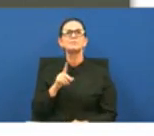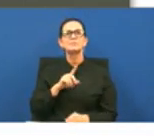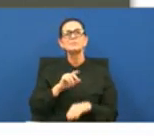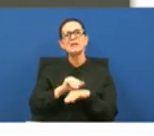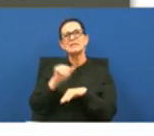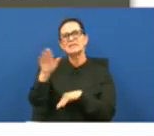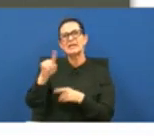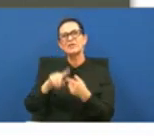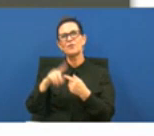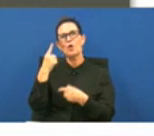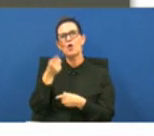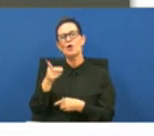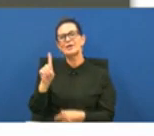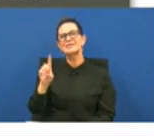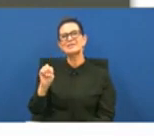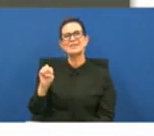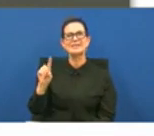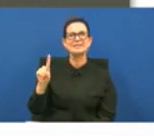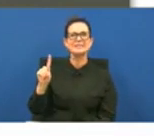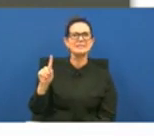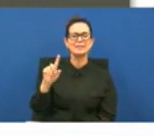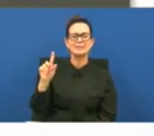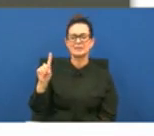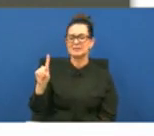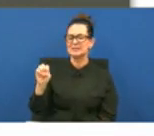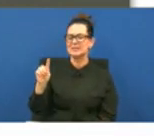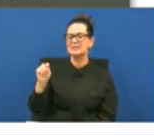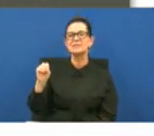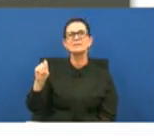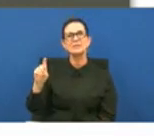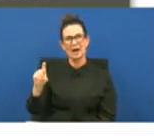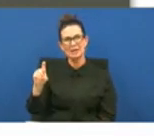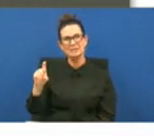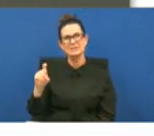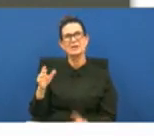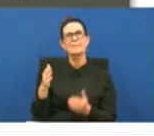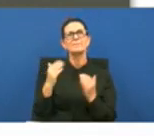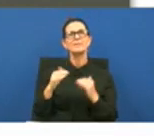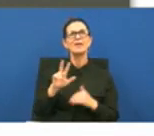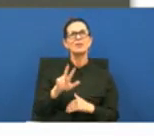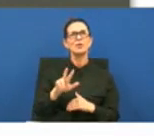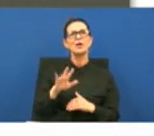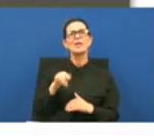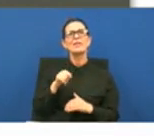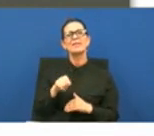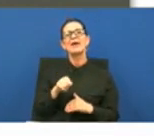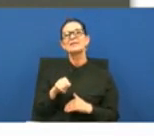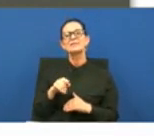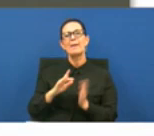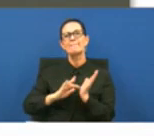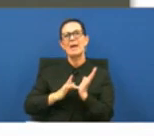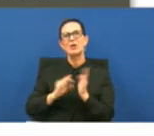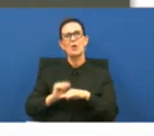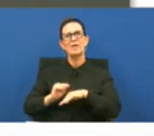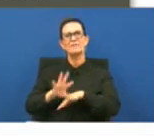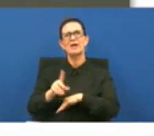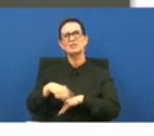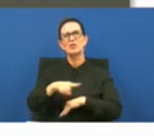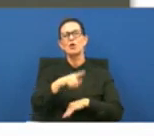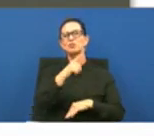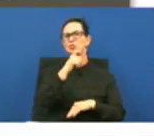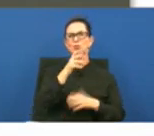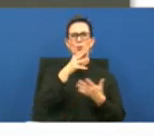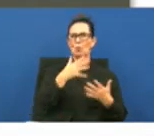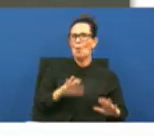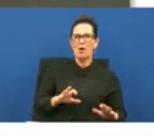unit for additional services three is medical um against medical advice those are individuals who decided they didn't want